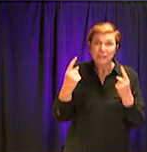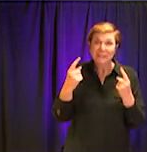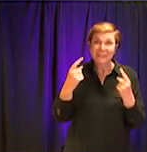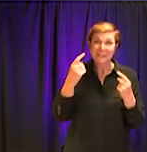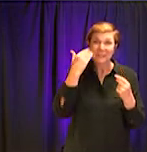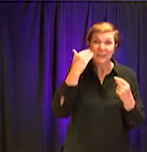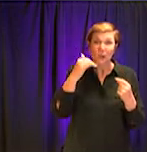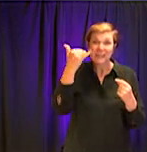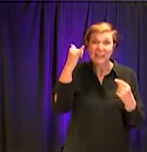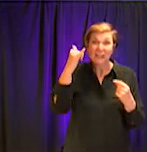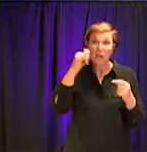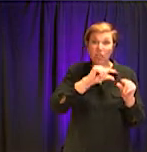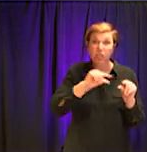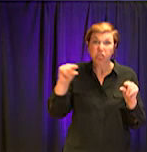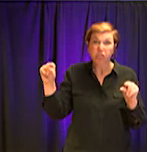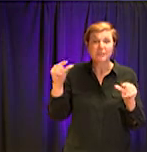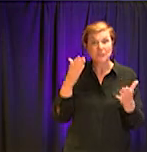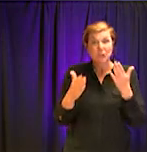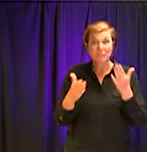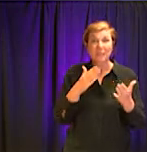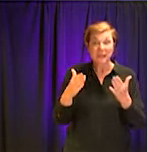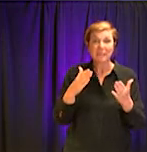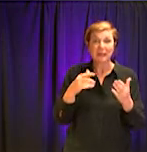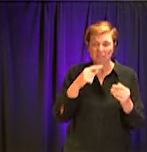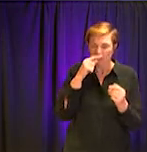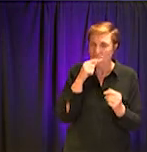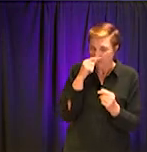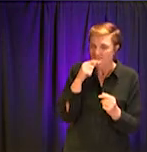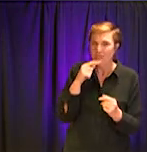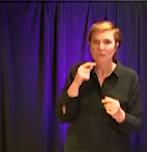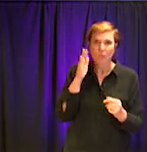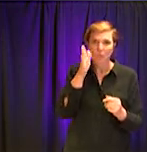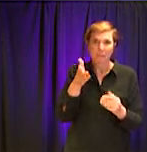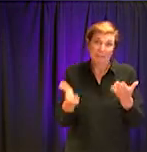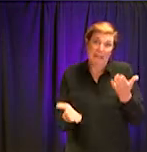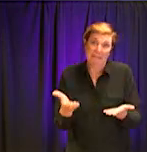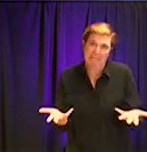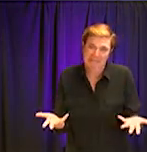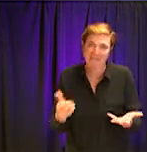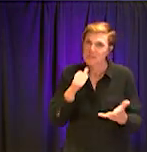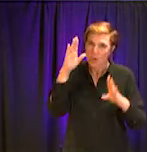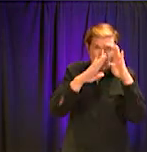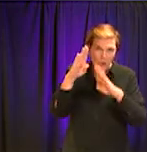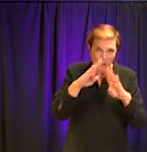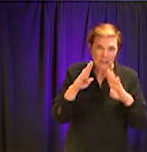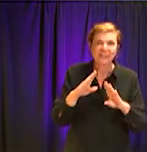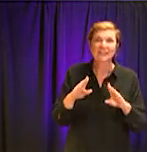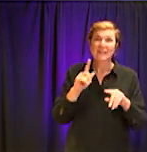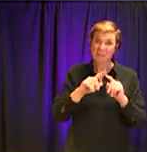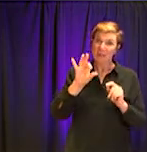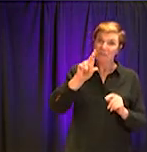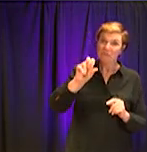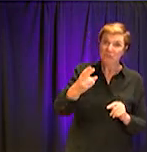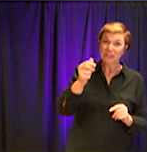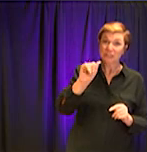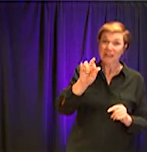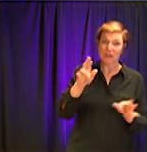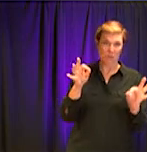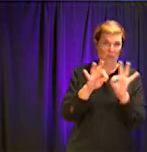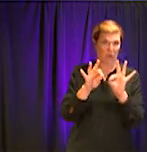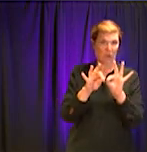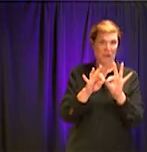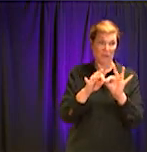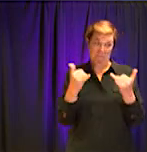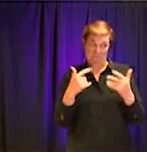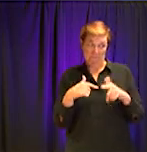mindful of that. But as long as you are maintaining adequate distance, I think a little fresh air is not a bad thing. I'll defer to